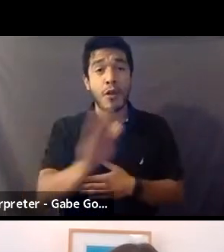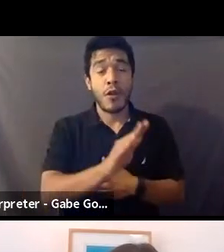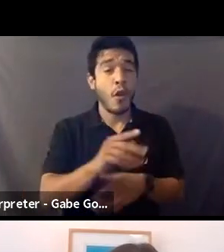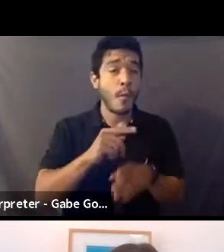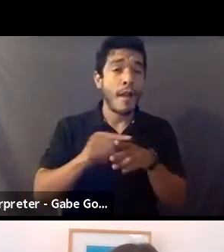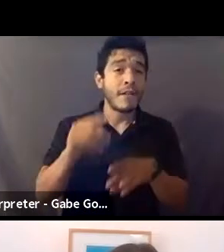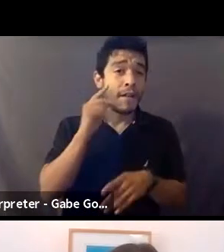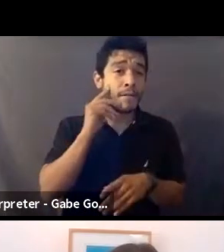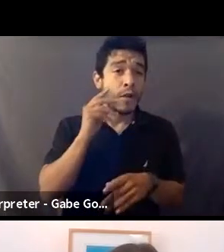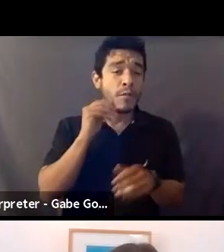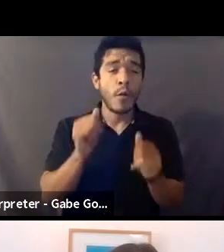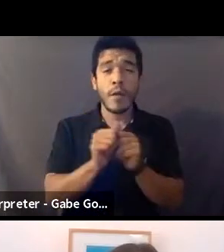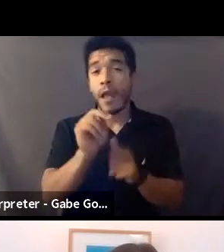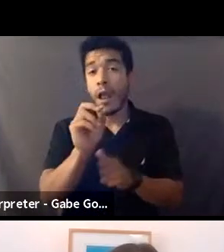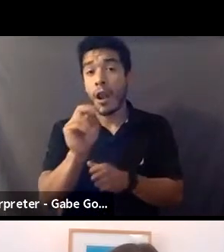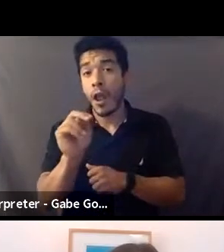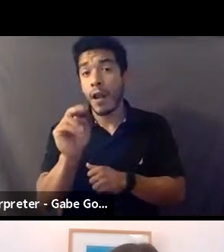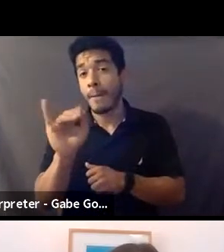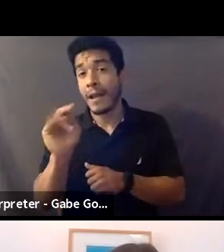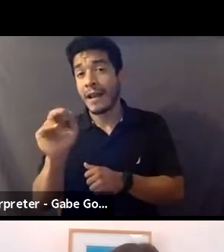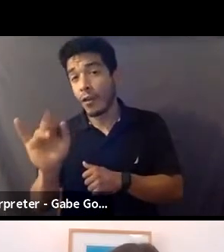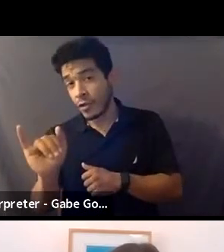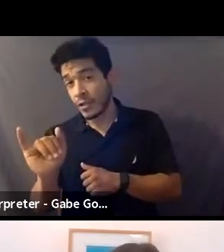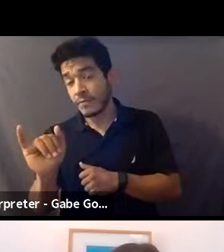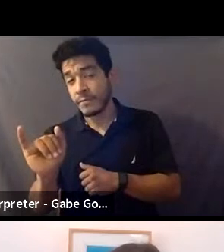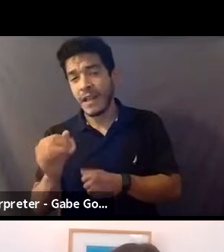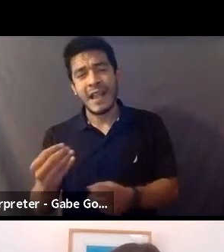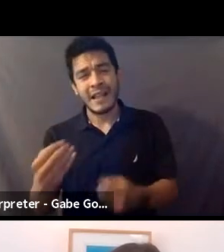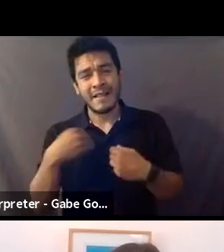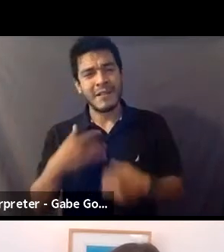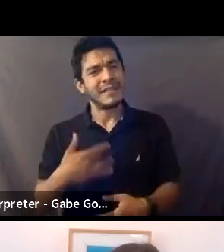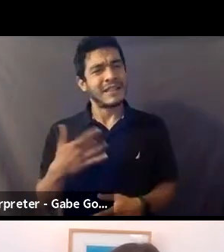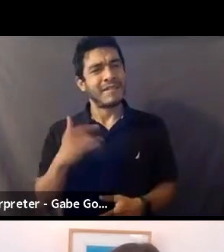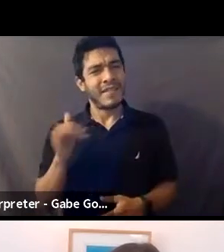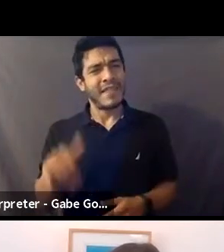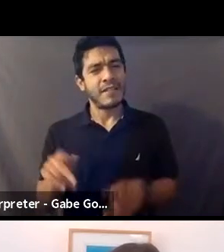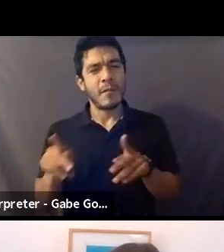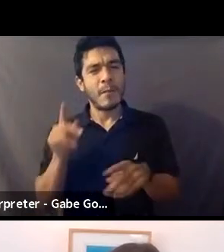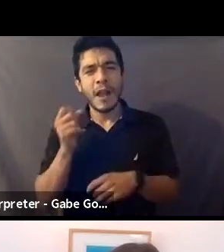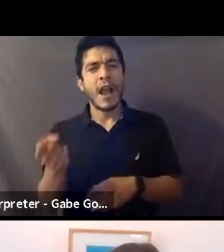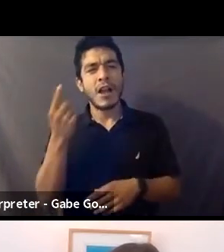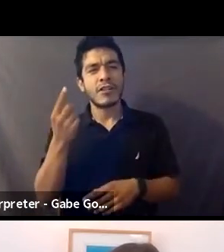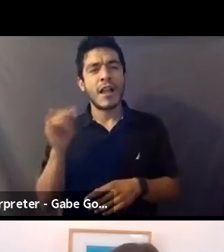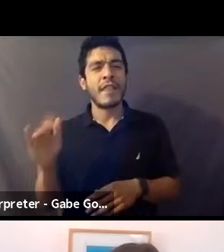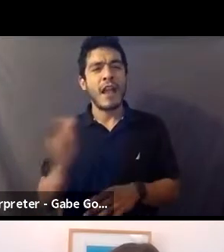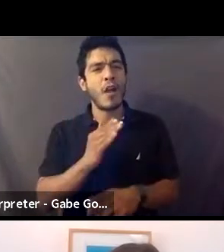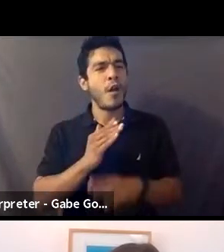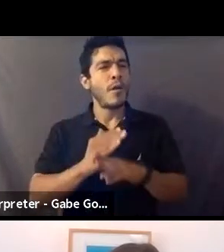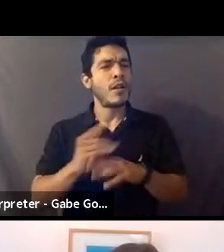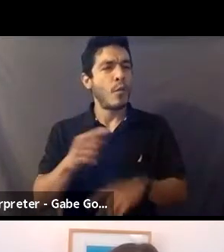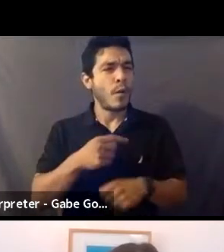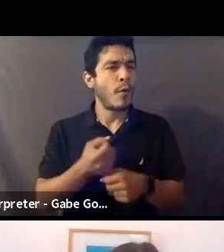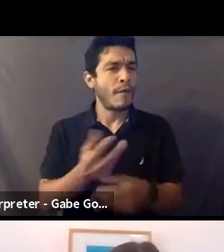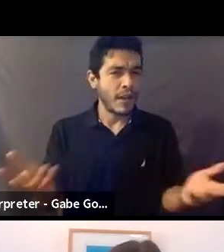experience with non-binary. Give a sense of that so that people can understand the types of protections that are provided on set.